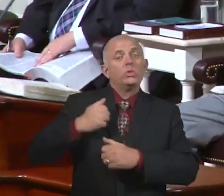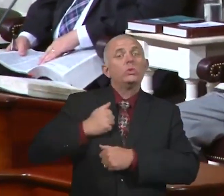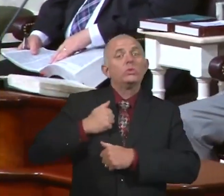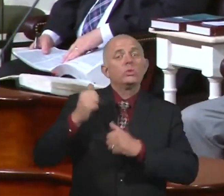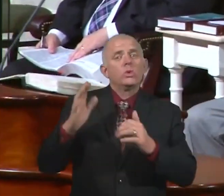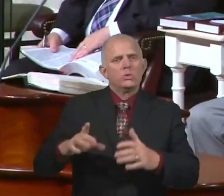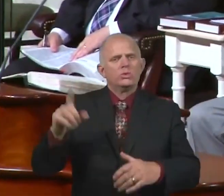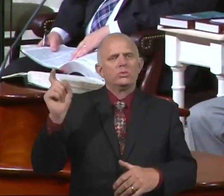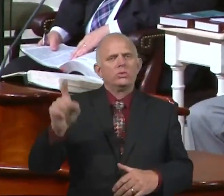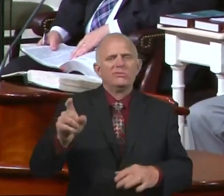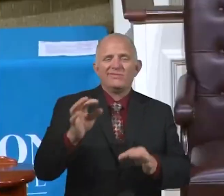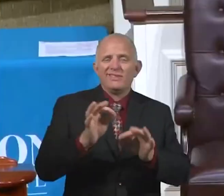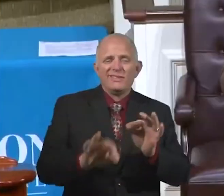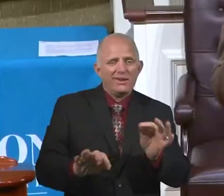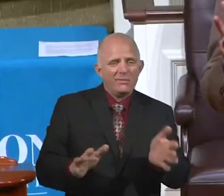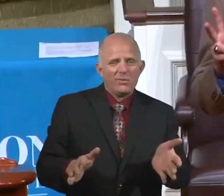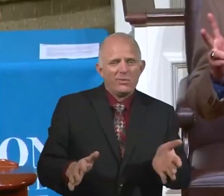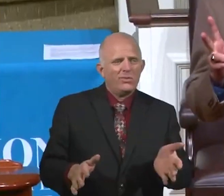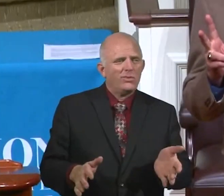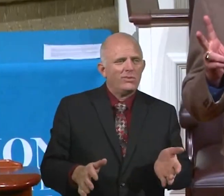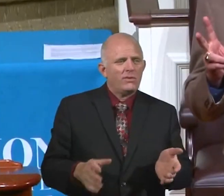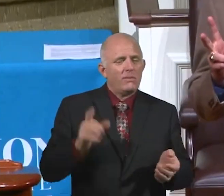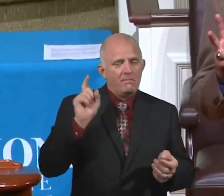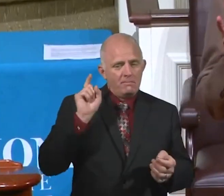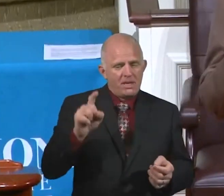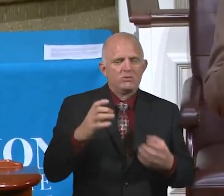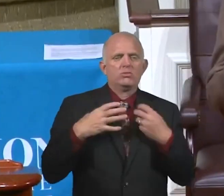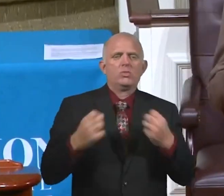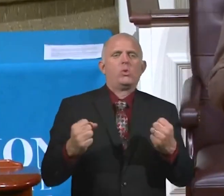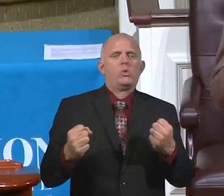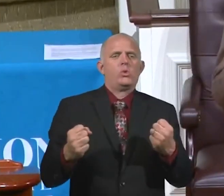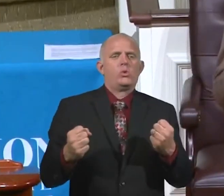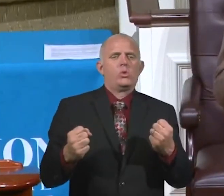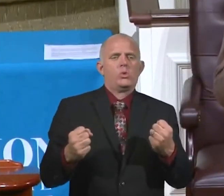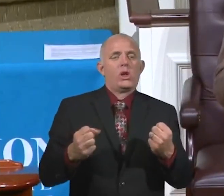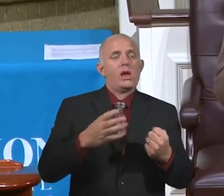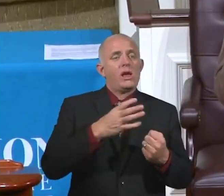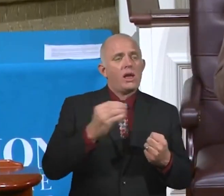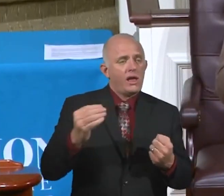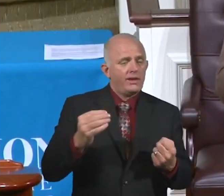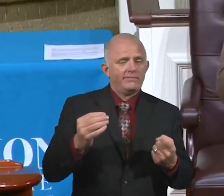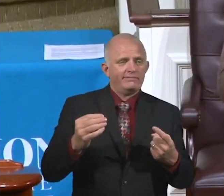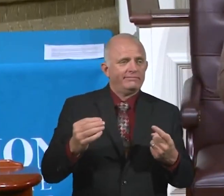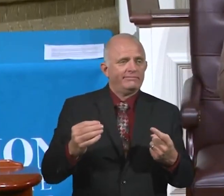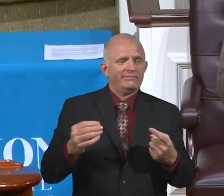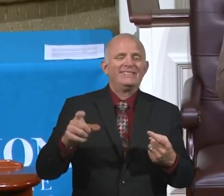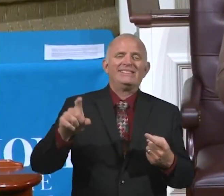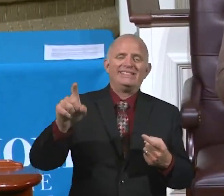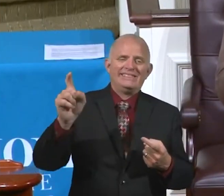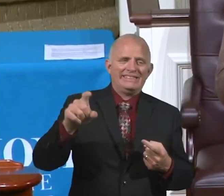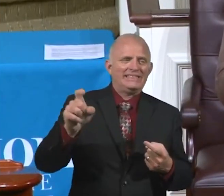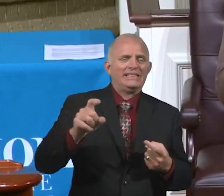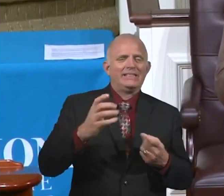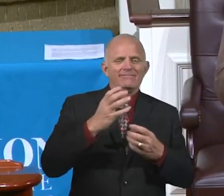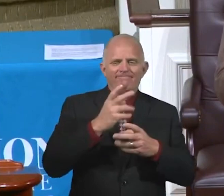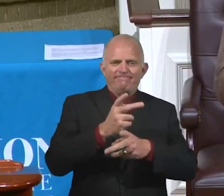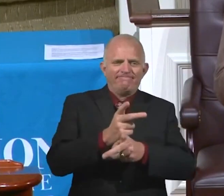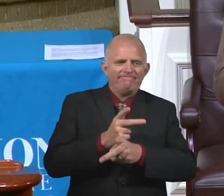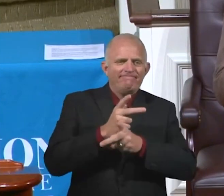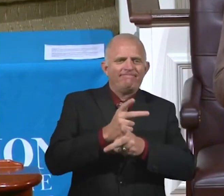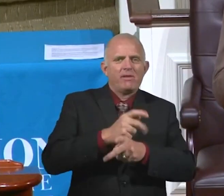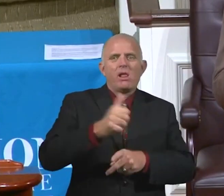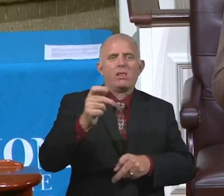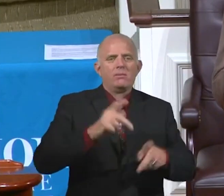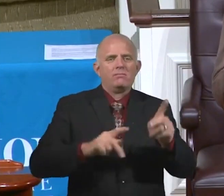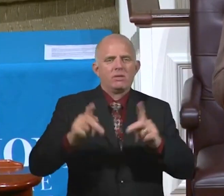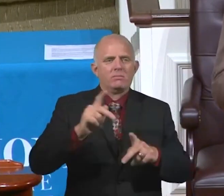Okay? They need to be strong and really, they need to care about others. They